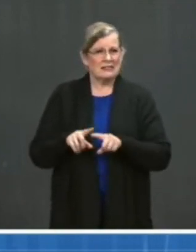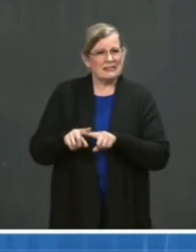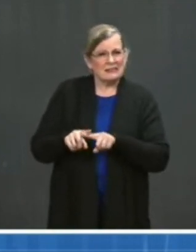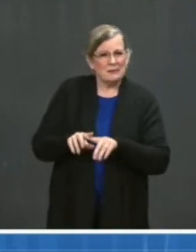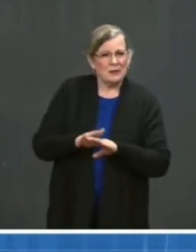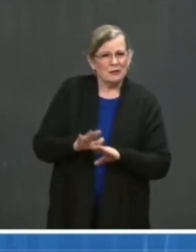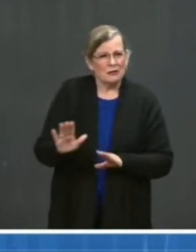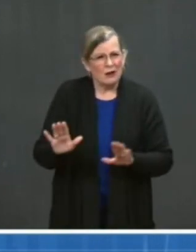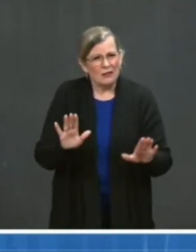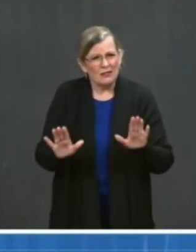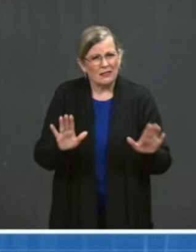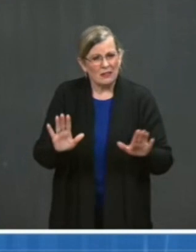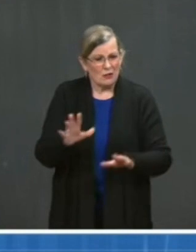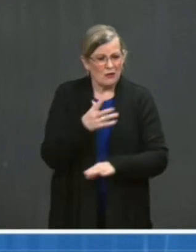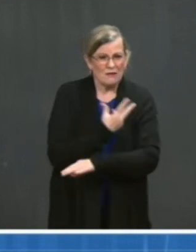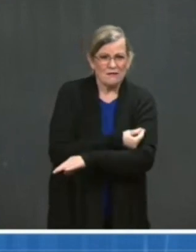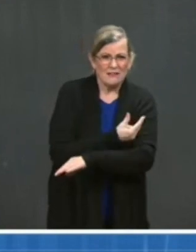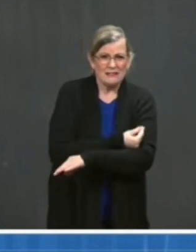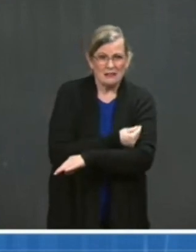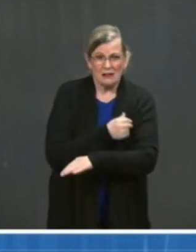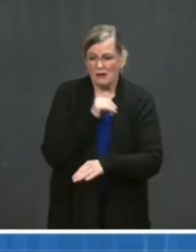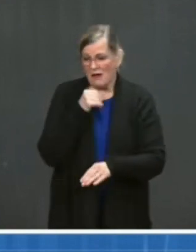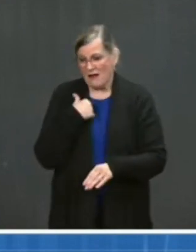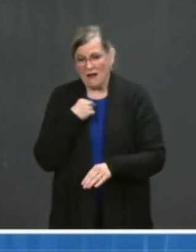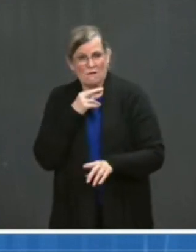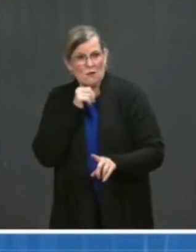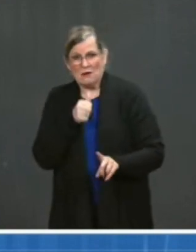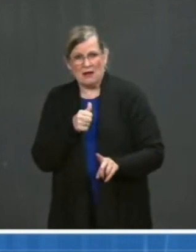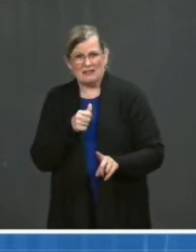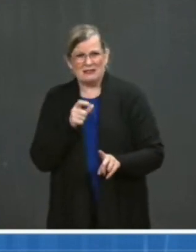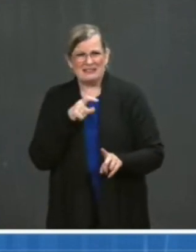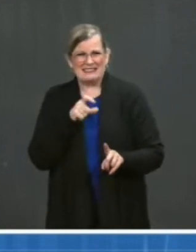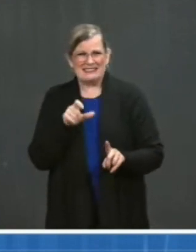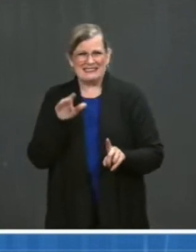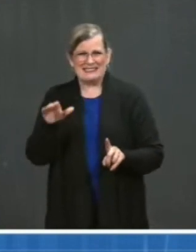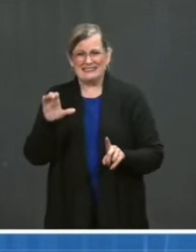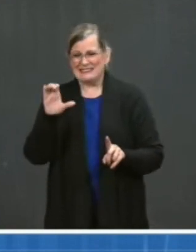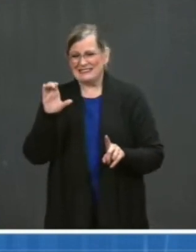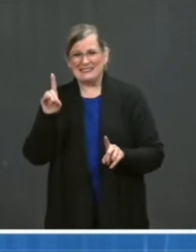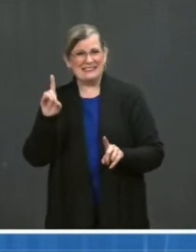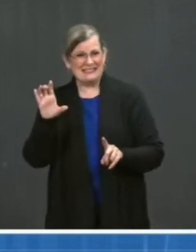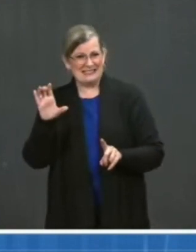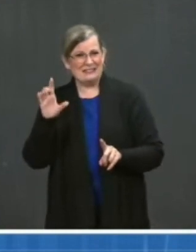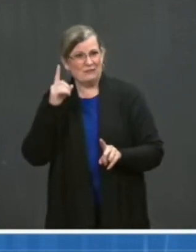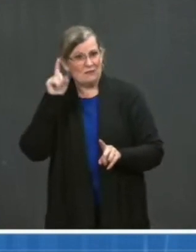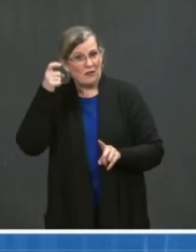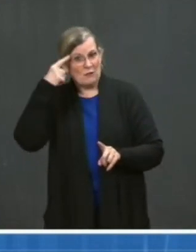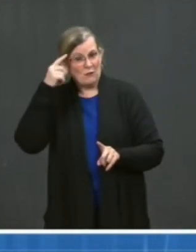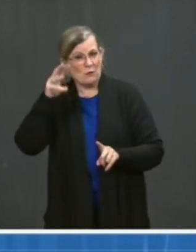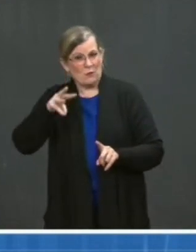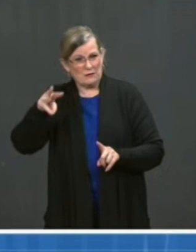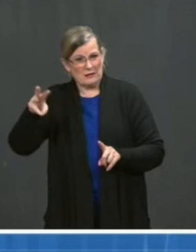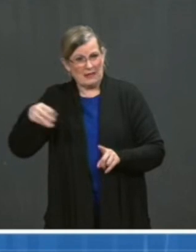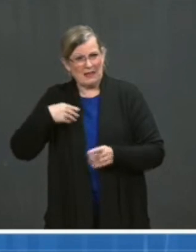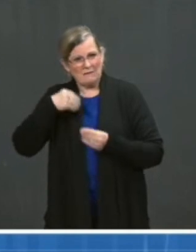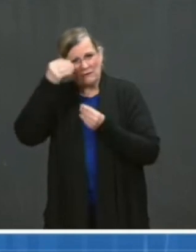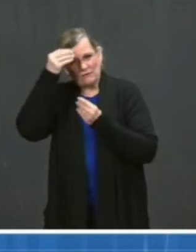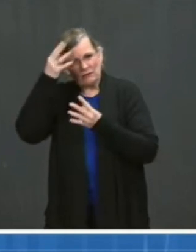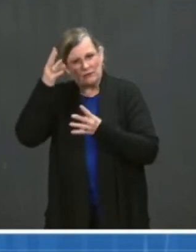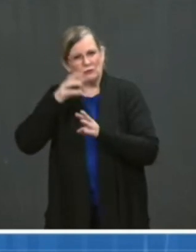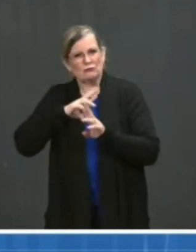updated information for consumers on the CDC.gov website. Thank you. I will now turn things over to Dr. Fauci.